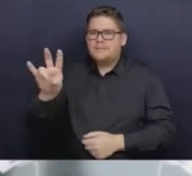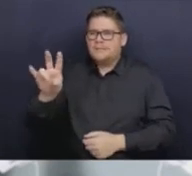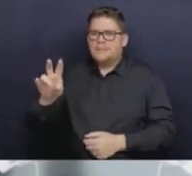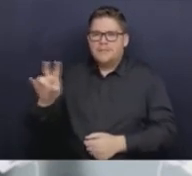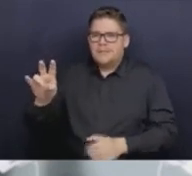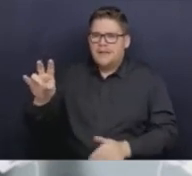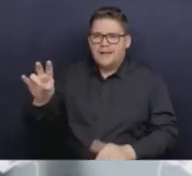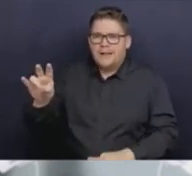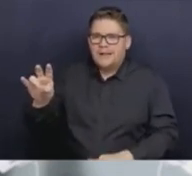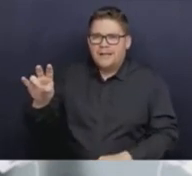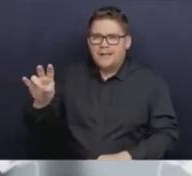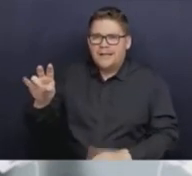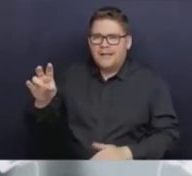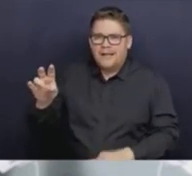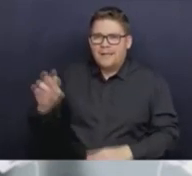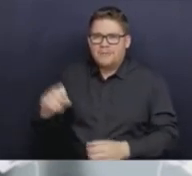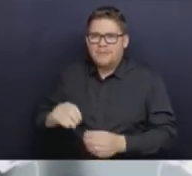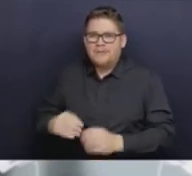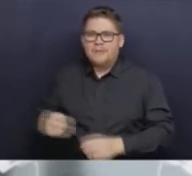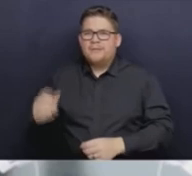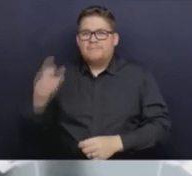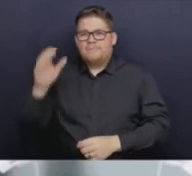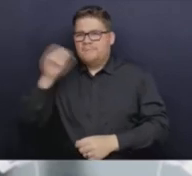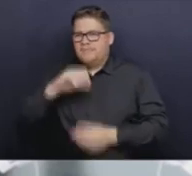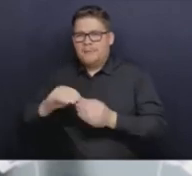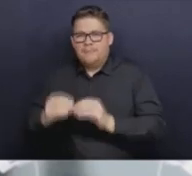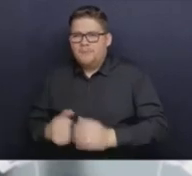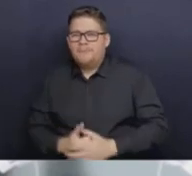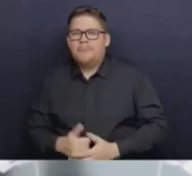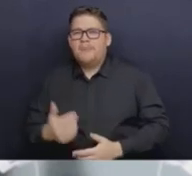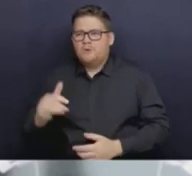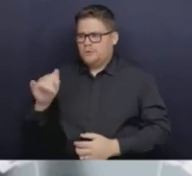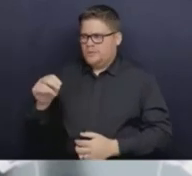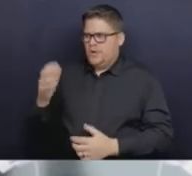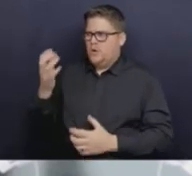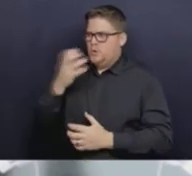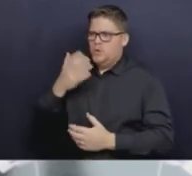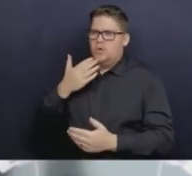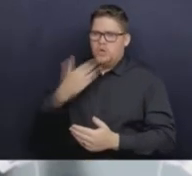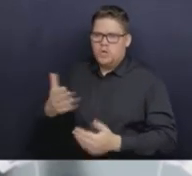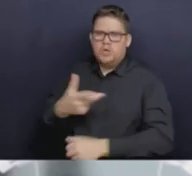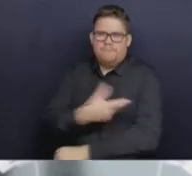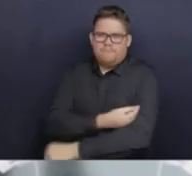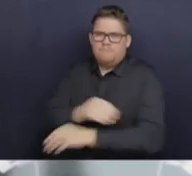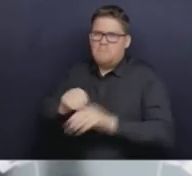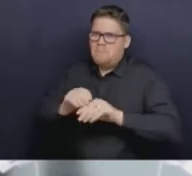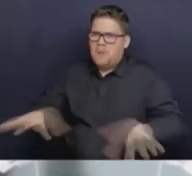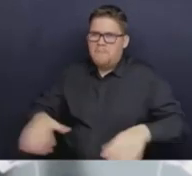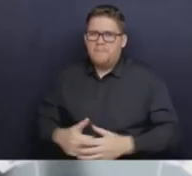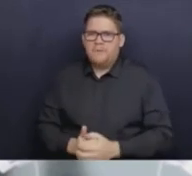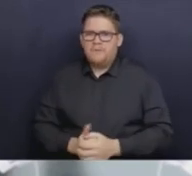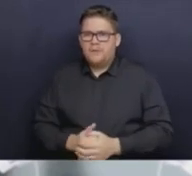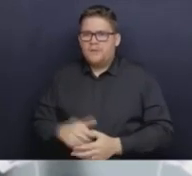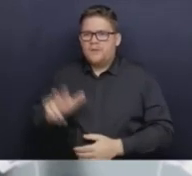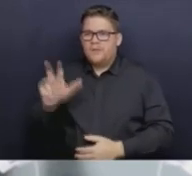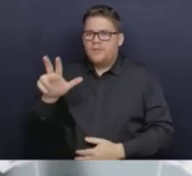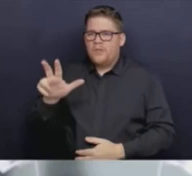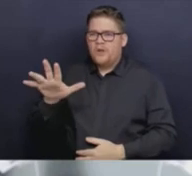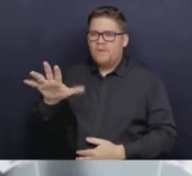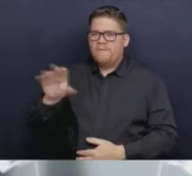January 12th. That is an all-time record in BC. And that effort includes 35% of those aged six